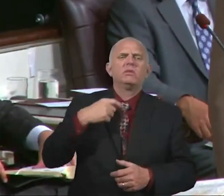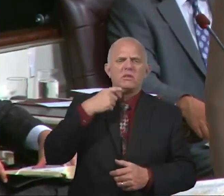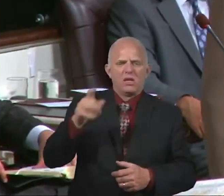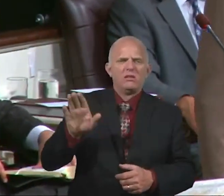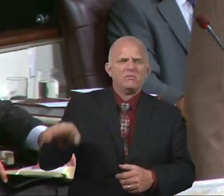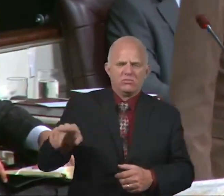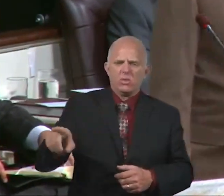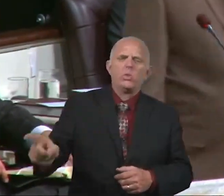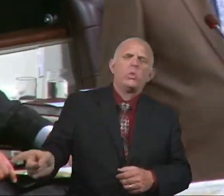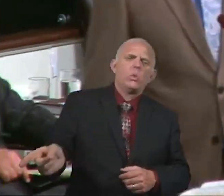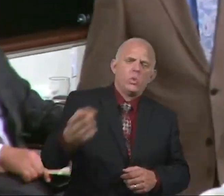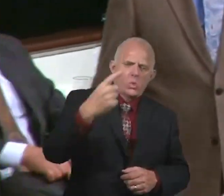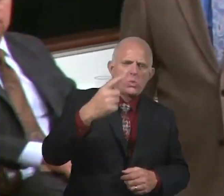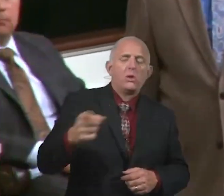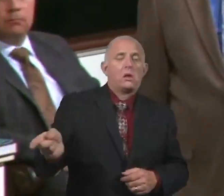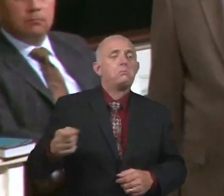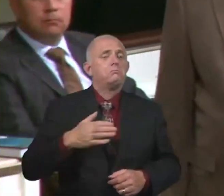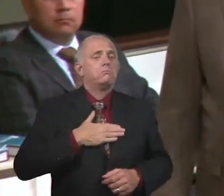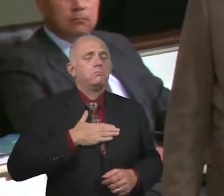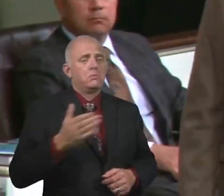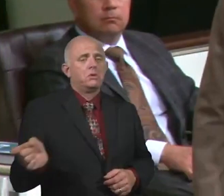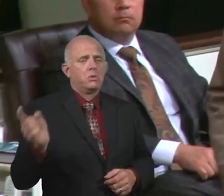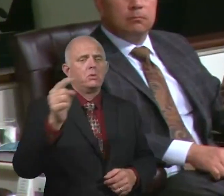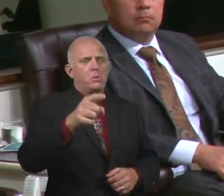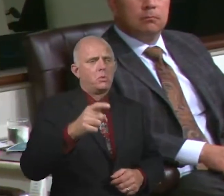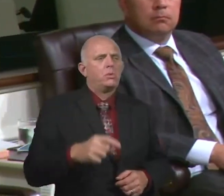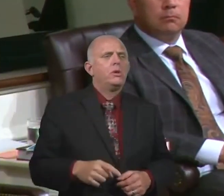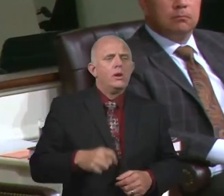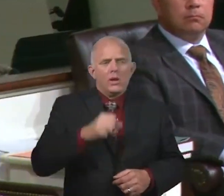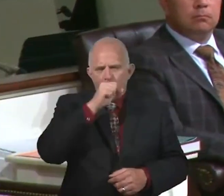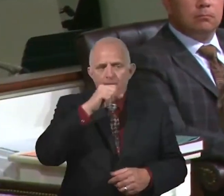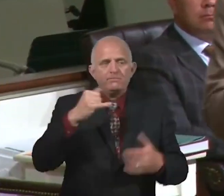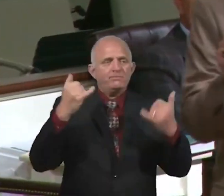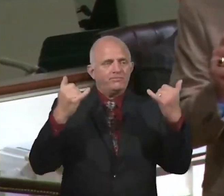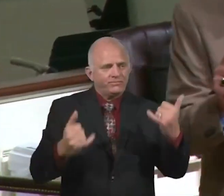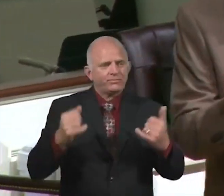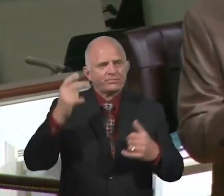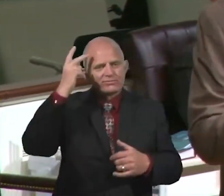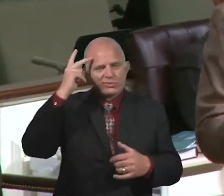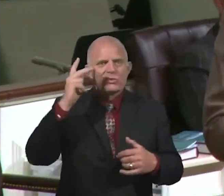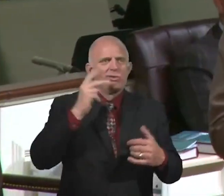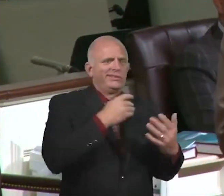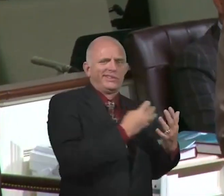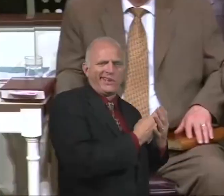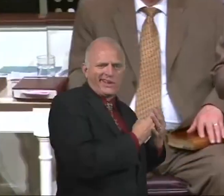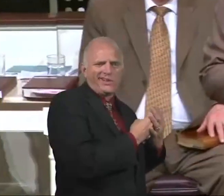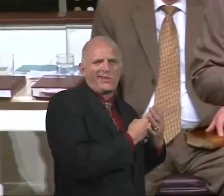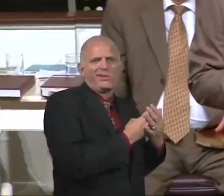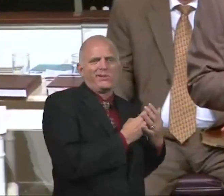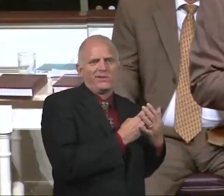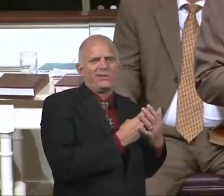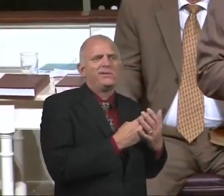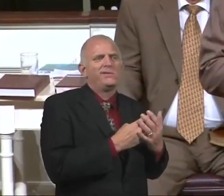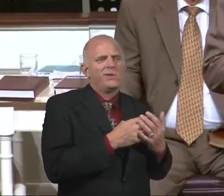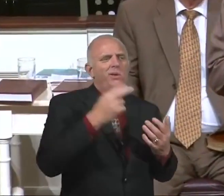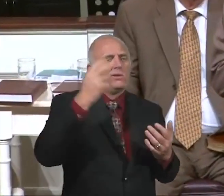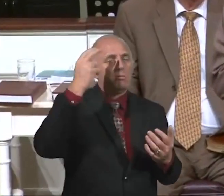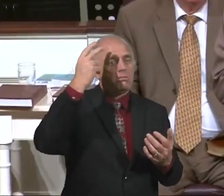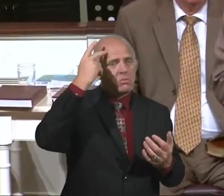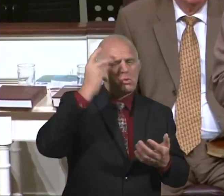He stayed there. But now Paul's in jail. And he writes to him a letter. And he says, look,